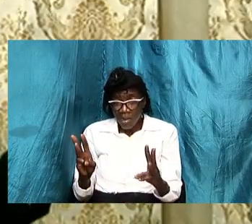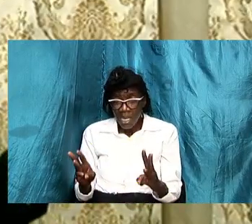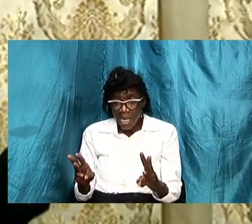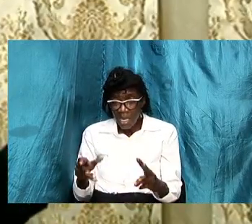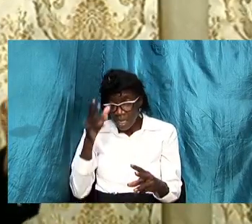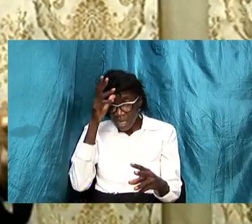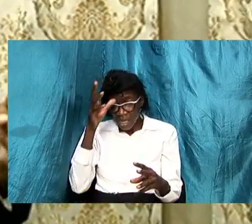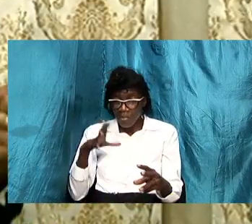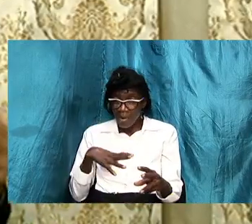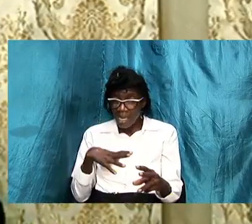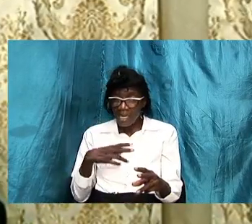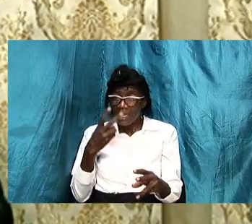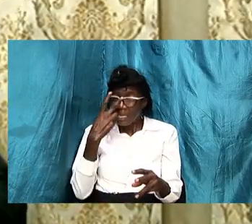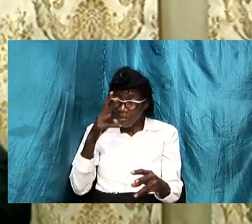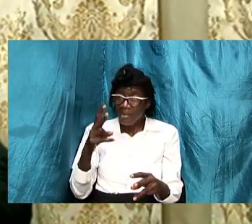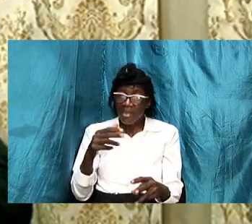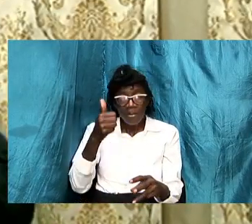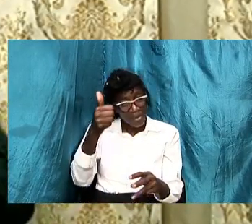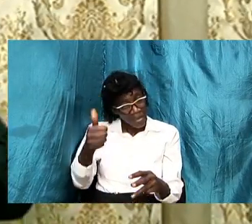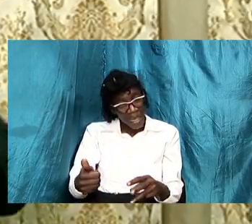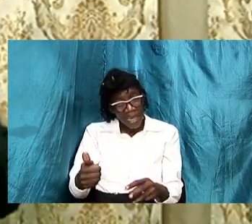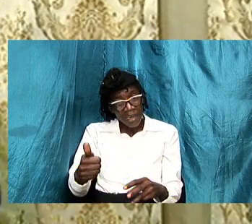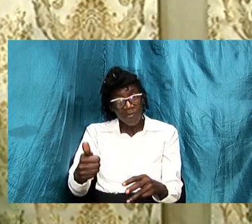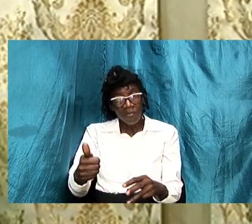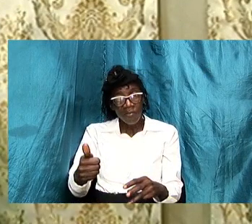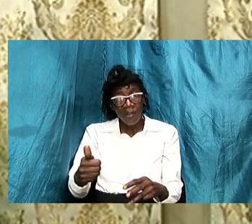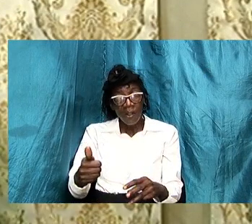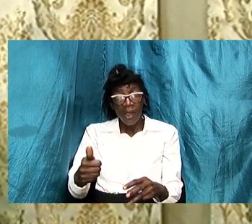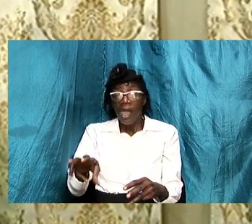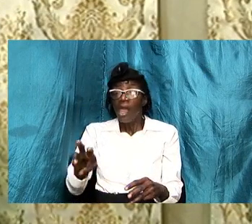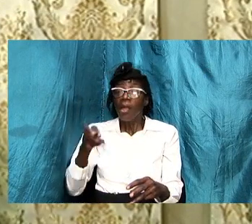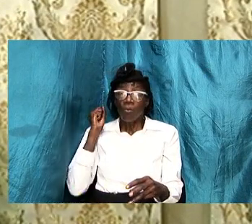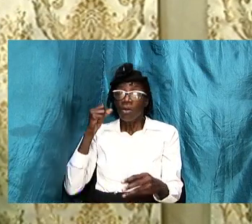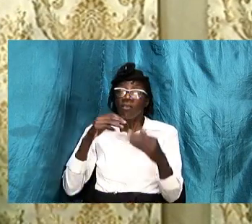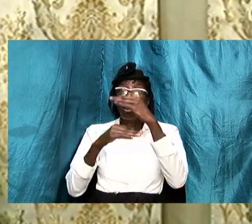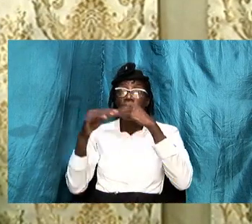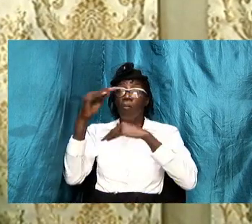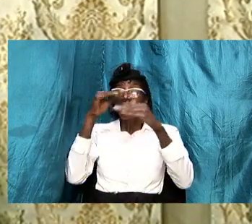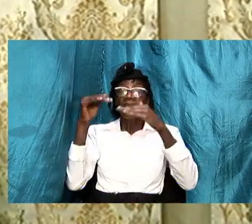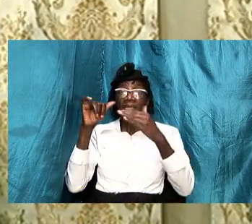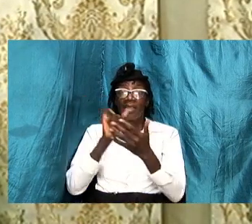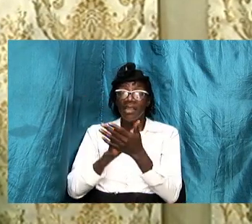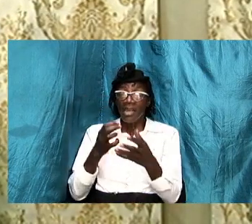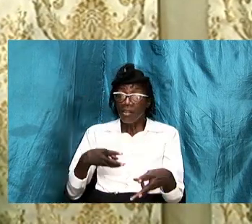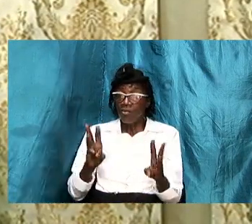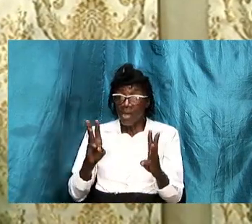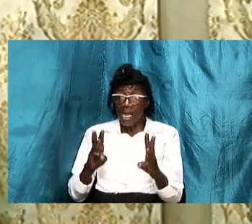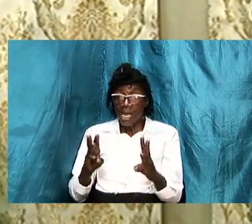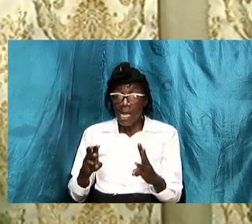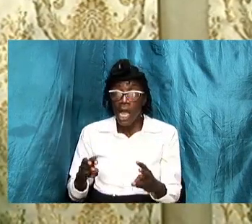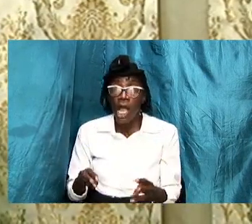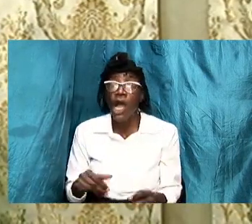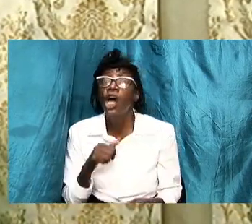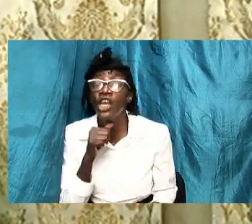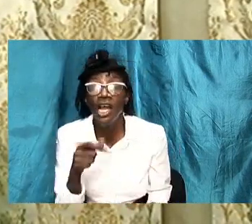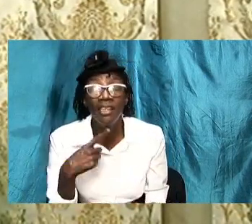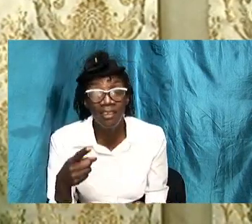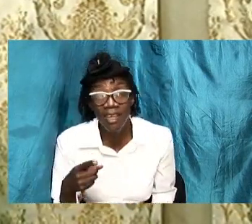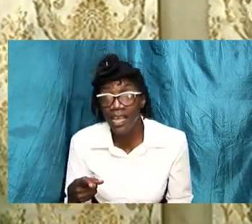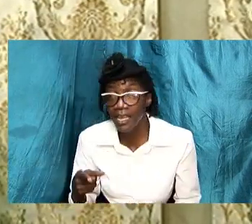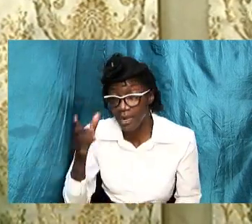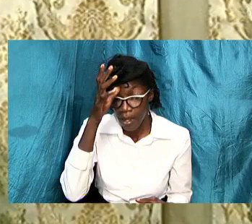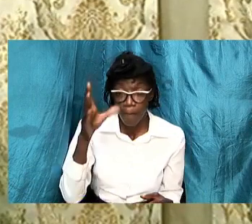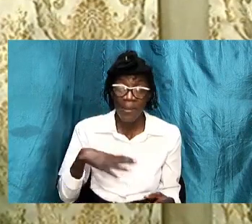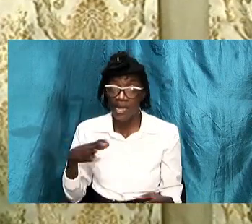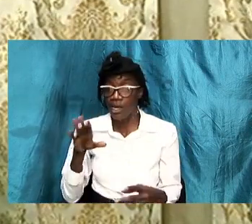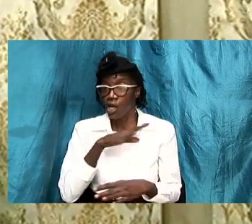he sees himself or is was built in a particular way and this is not suggesting that men are not emotional